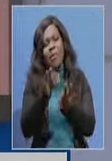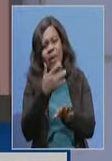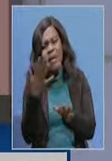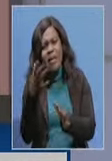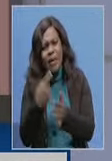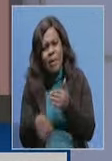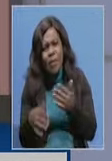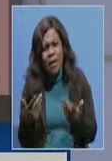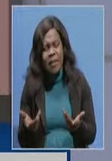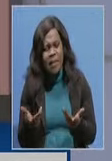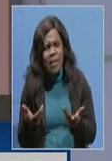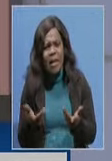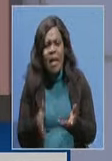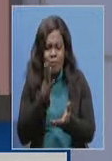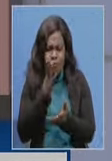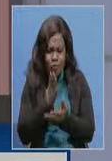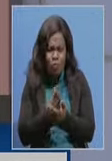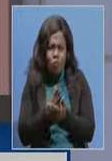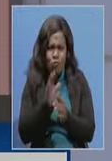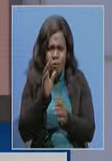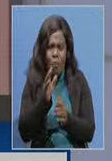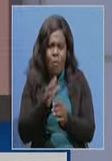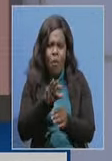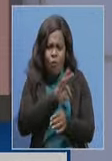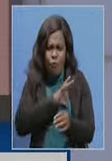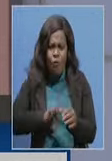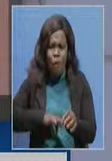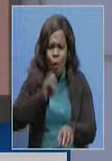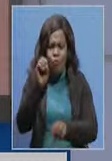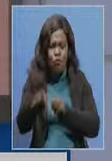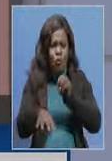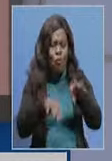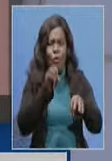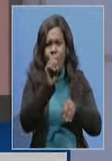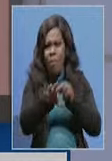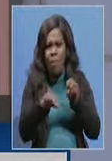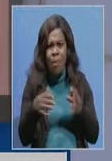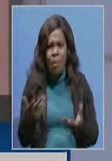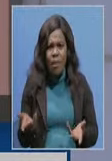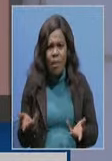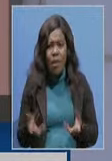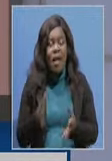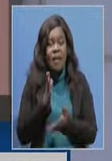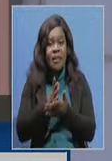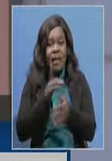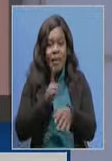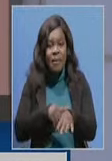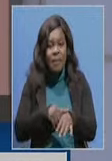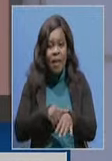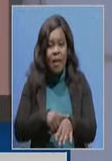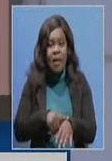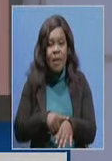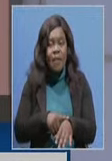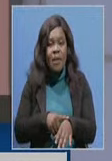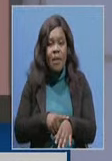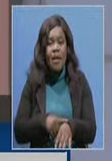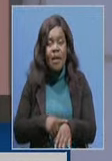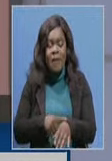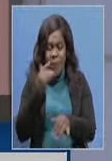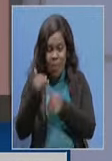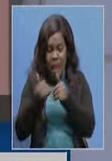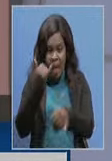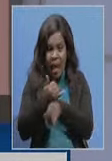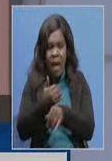is to minimize food wastage. For example, there are times in the year when we have a lot of fruits, a lot of